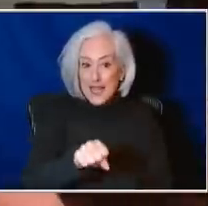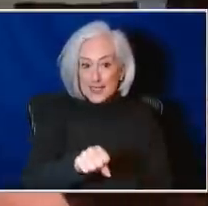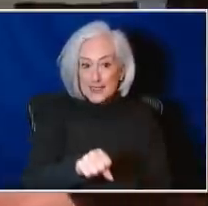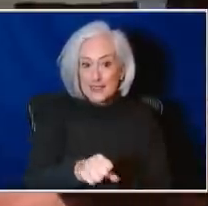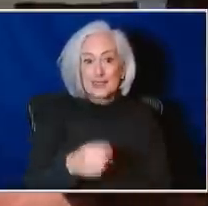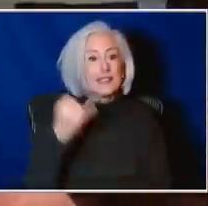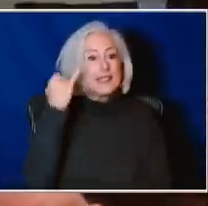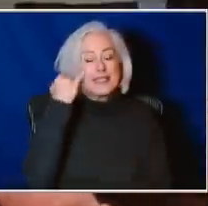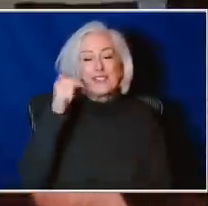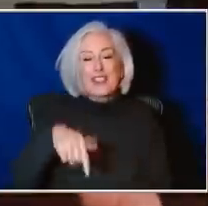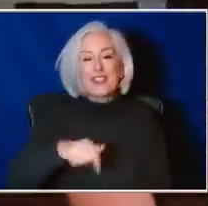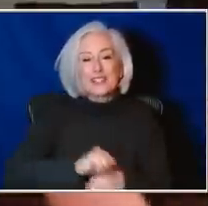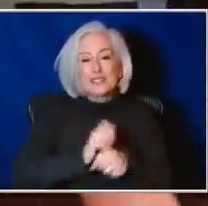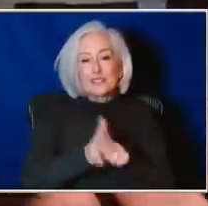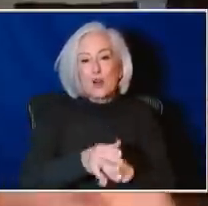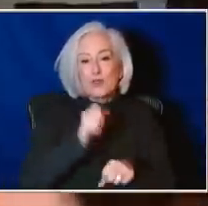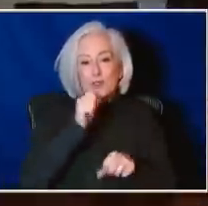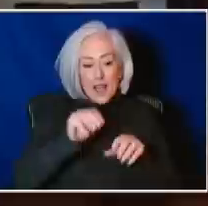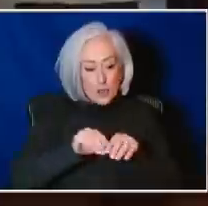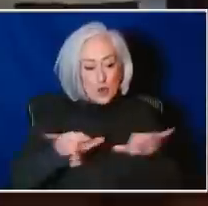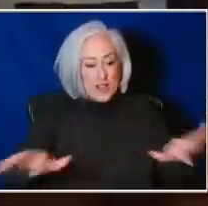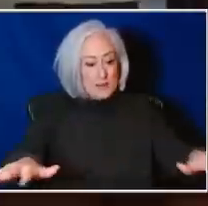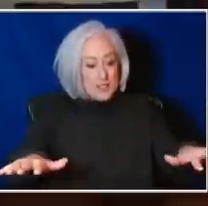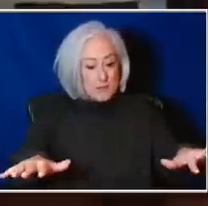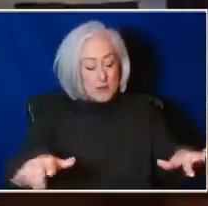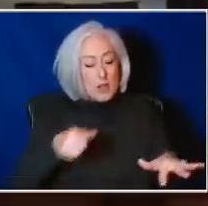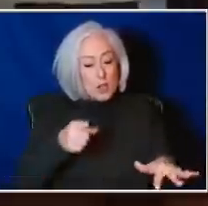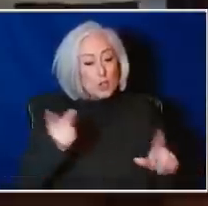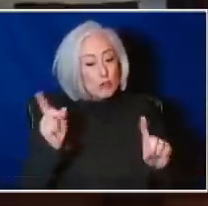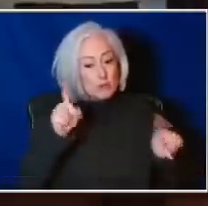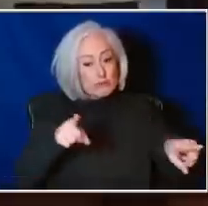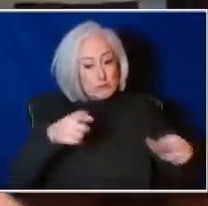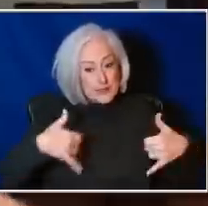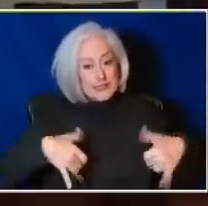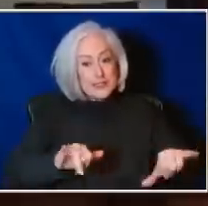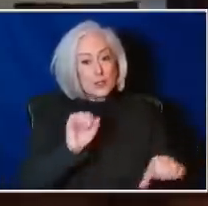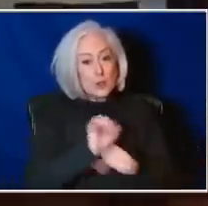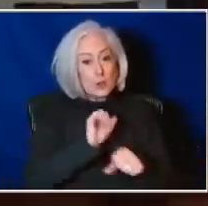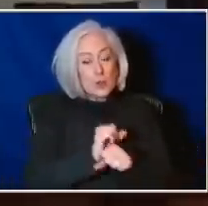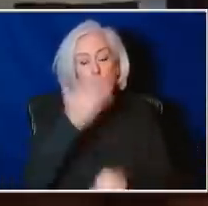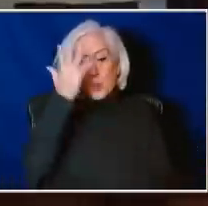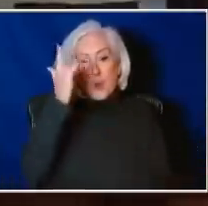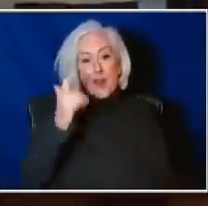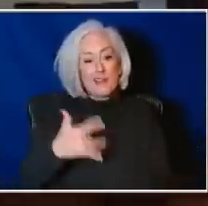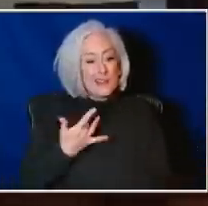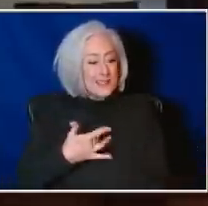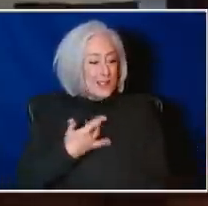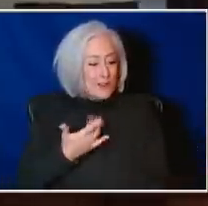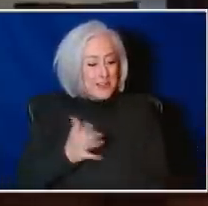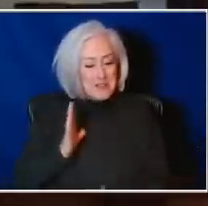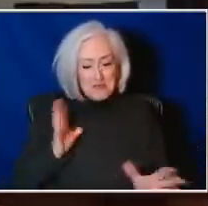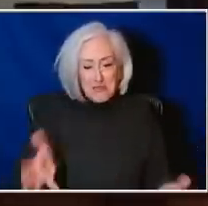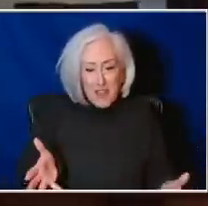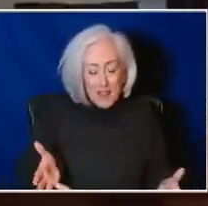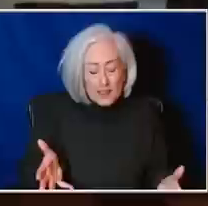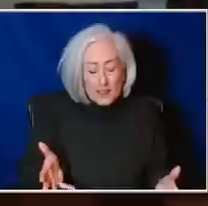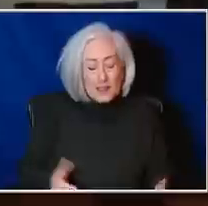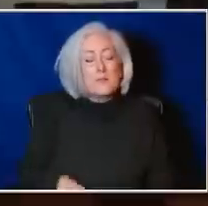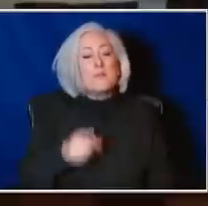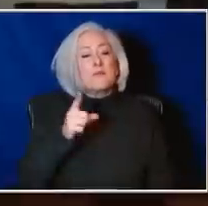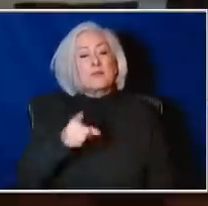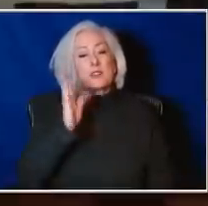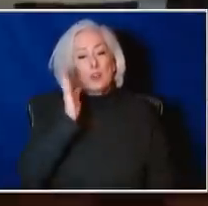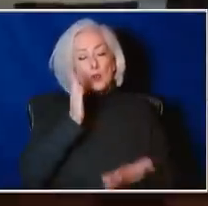work, you feel that well. So it really converted what can be a serious and deadly disease to,